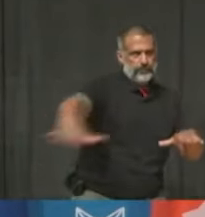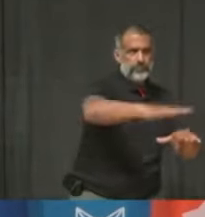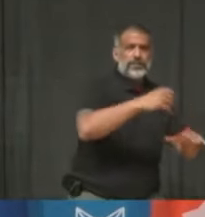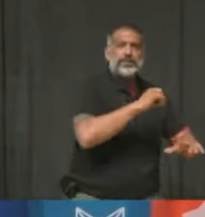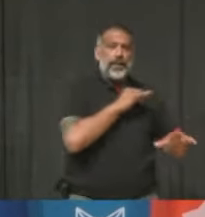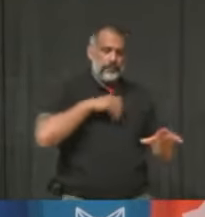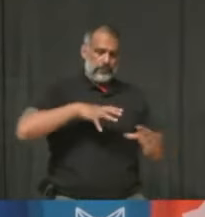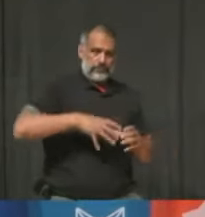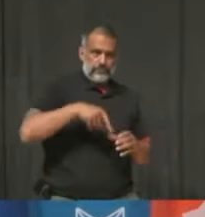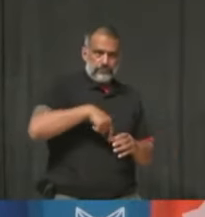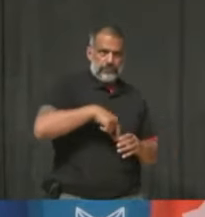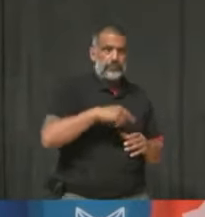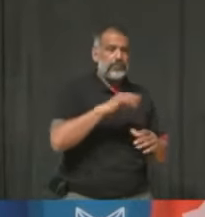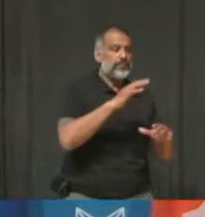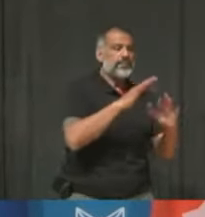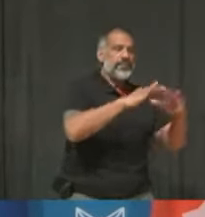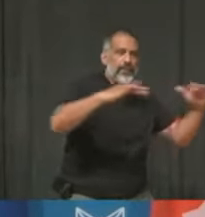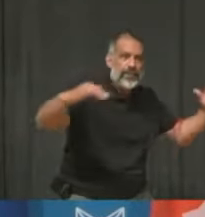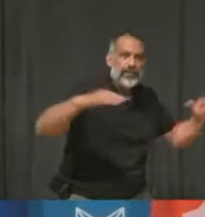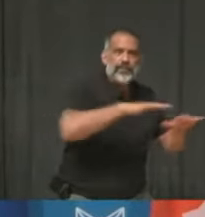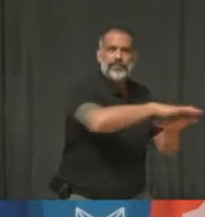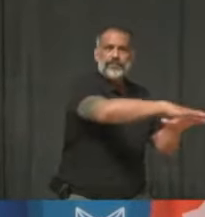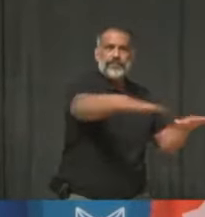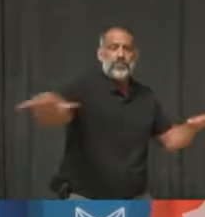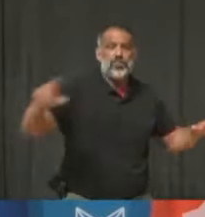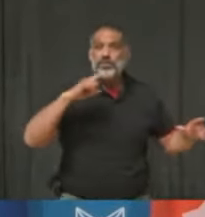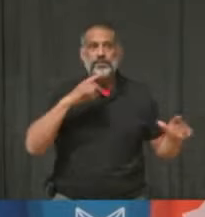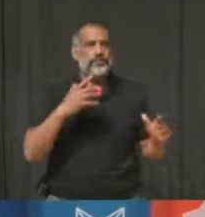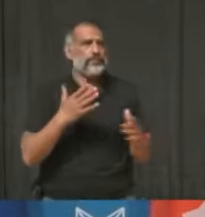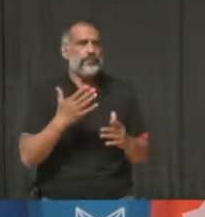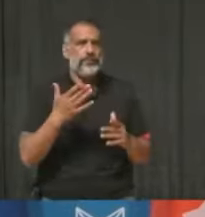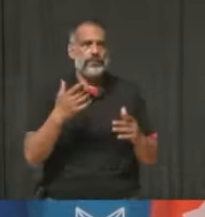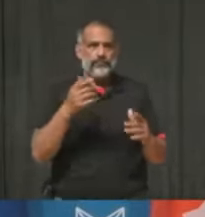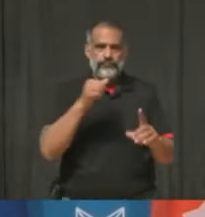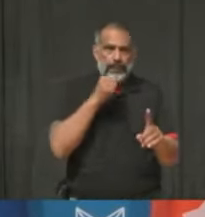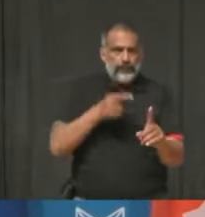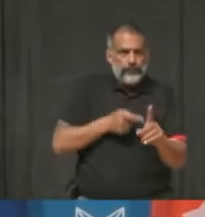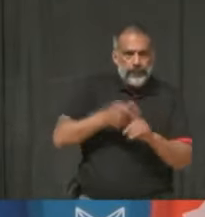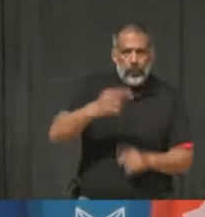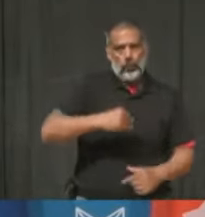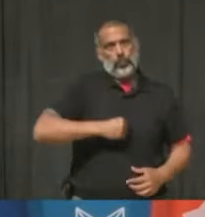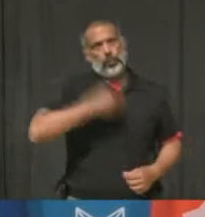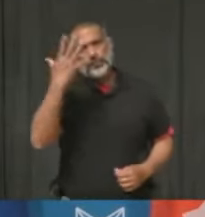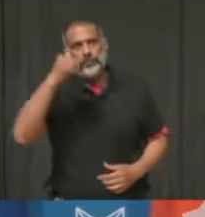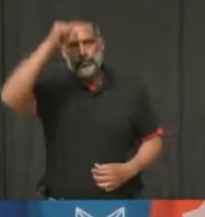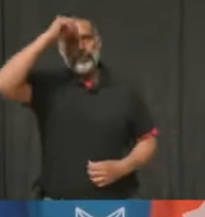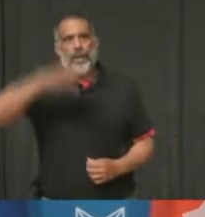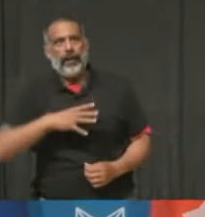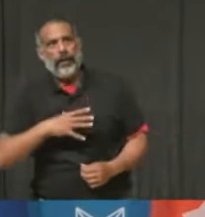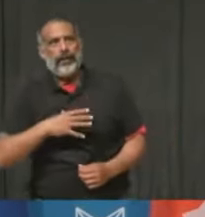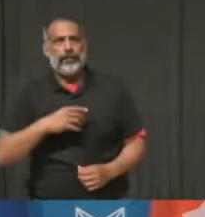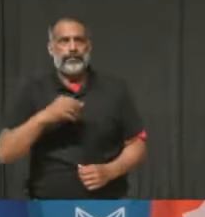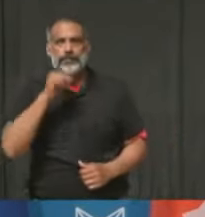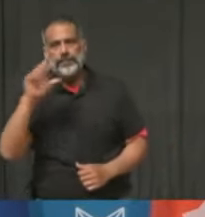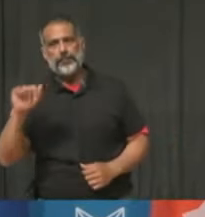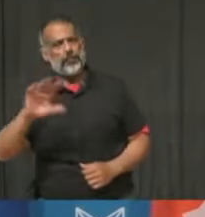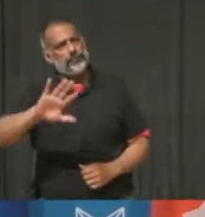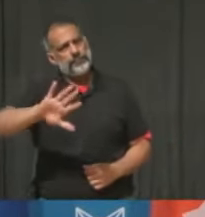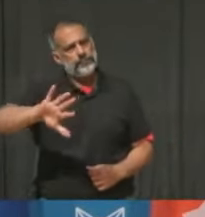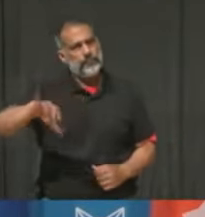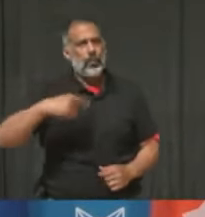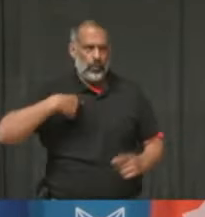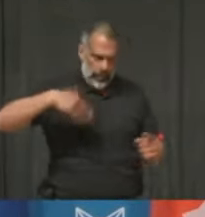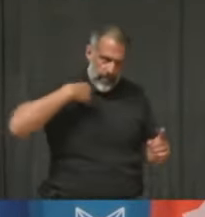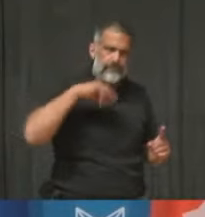referenced that do not identify as white, able-bodied men to hear their voice and to bring their concerns and their